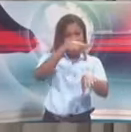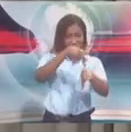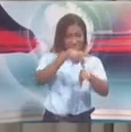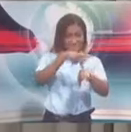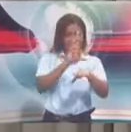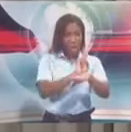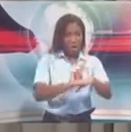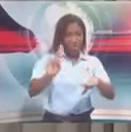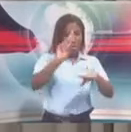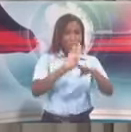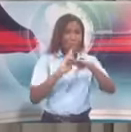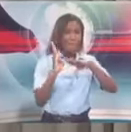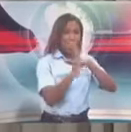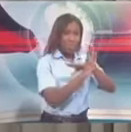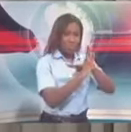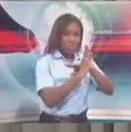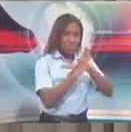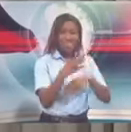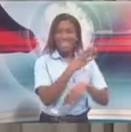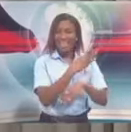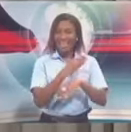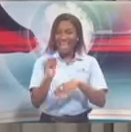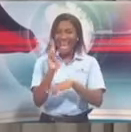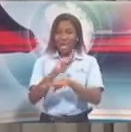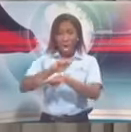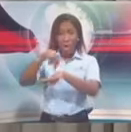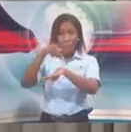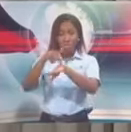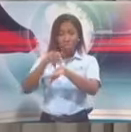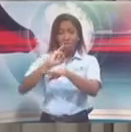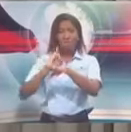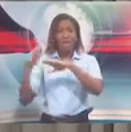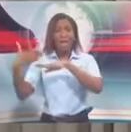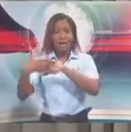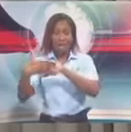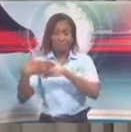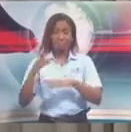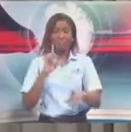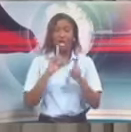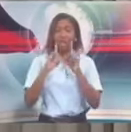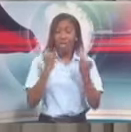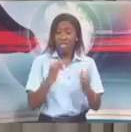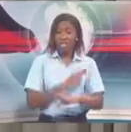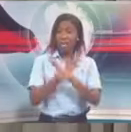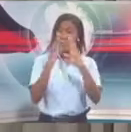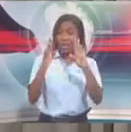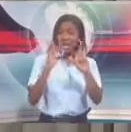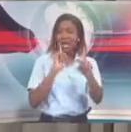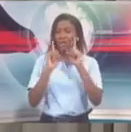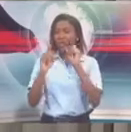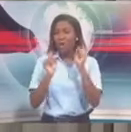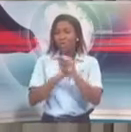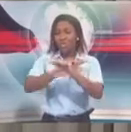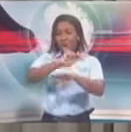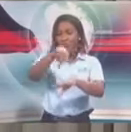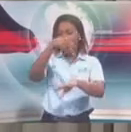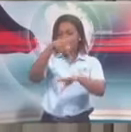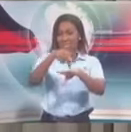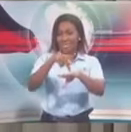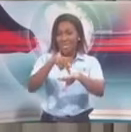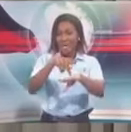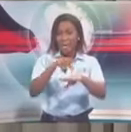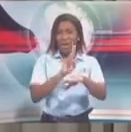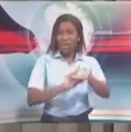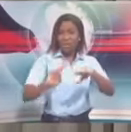Barbados, Cave Hill, and in Mona, Jamaica. This morning I had a conversation with the principal at the University of West Indies St.